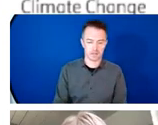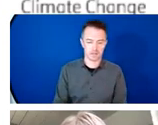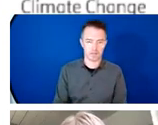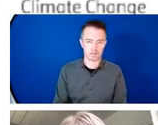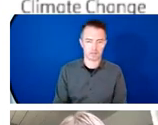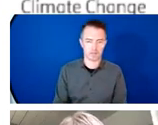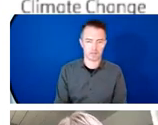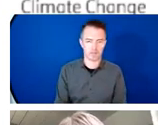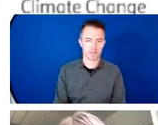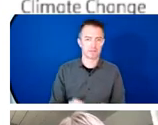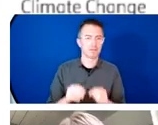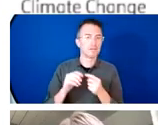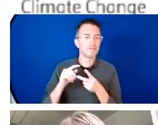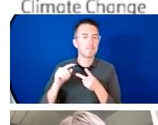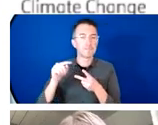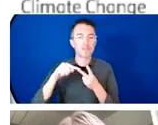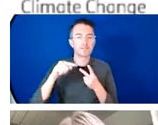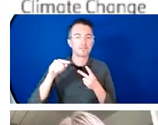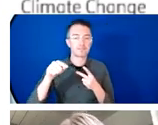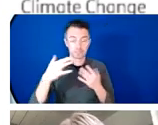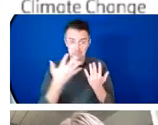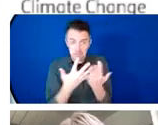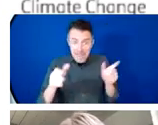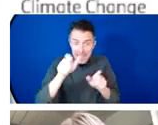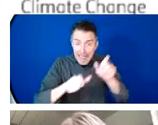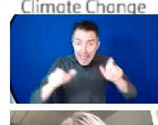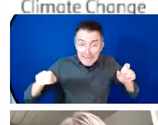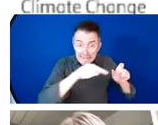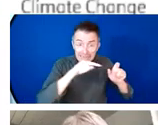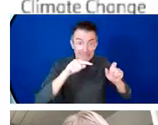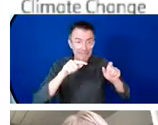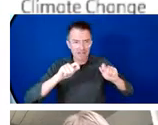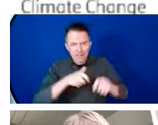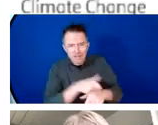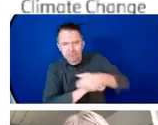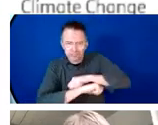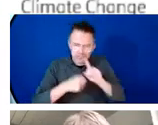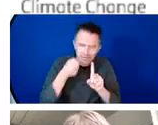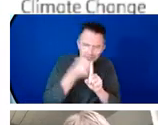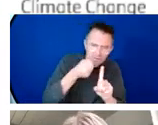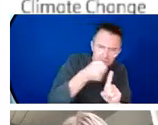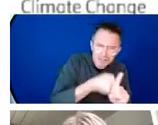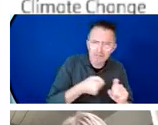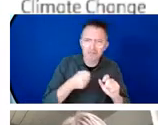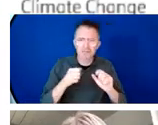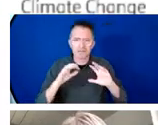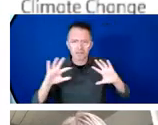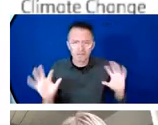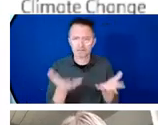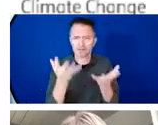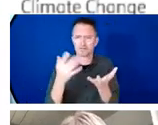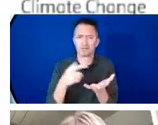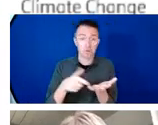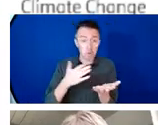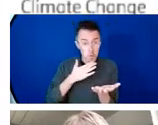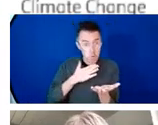If we want to change the world and truly achieve gender equality, it is vital we all play our part. and